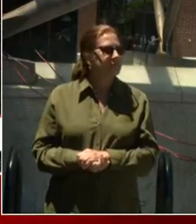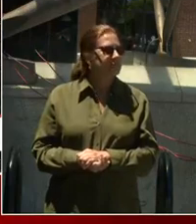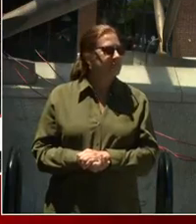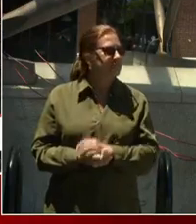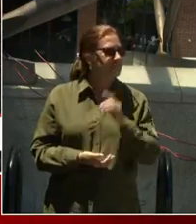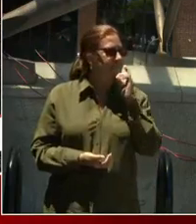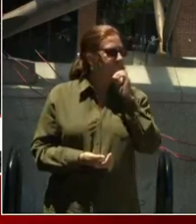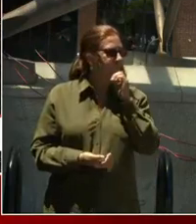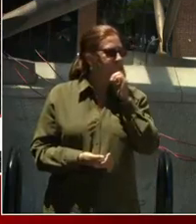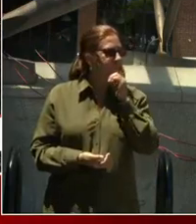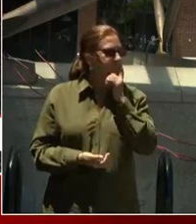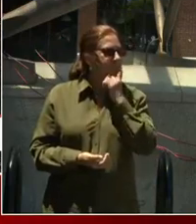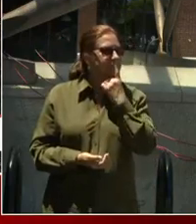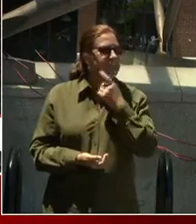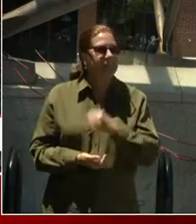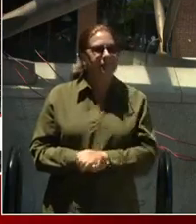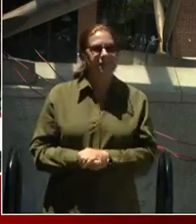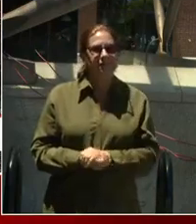Absolutely.